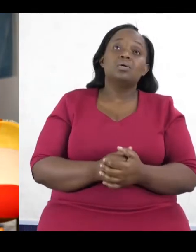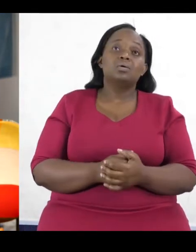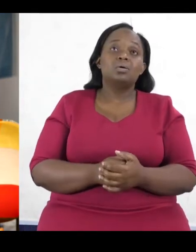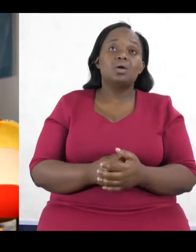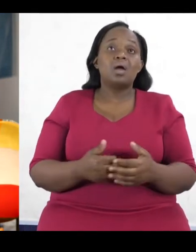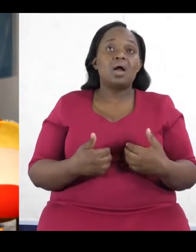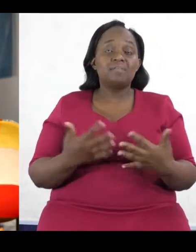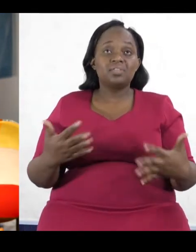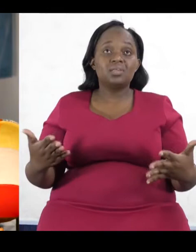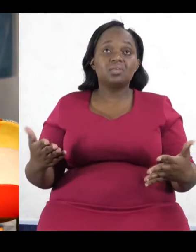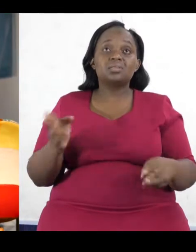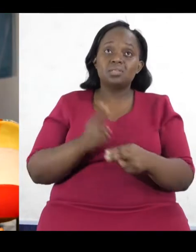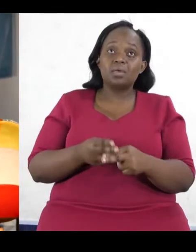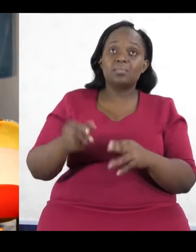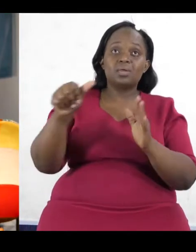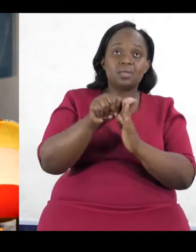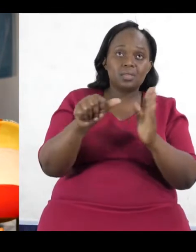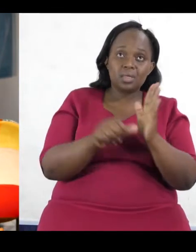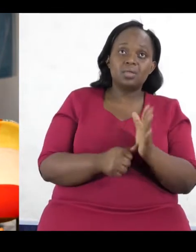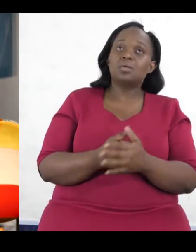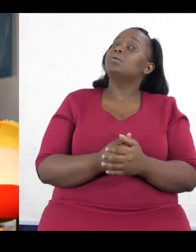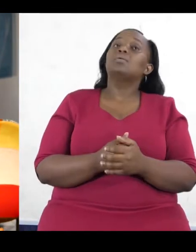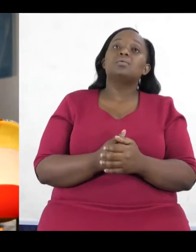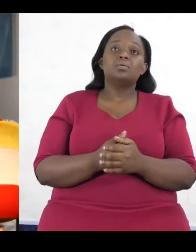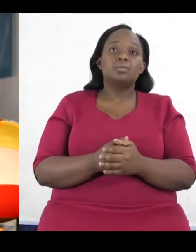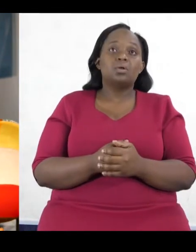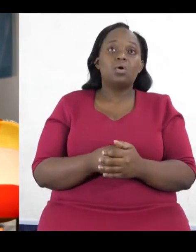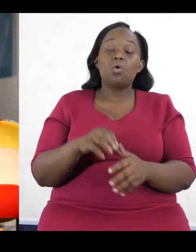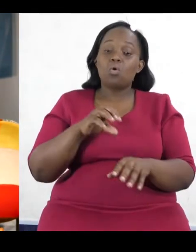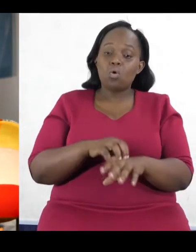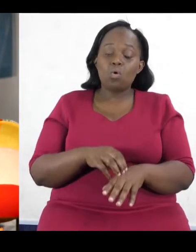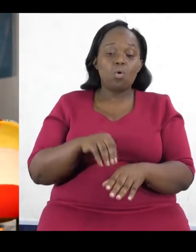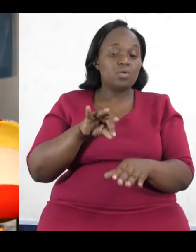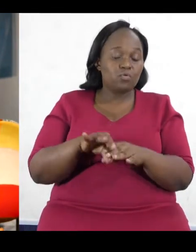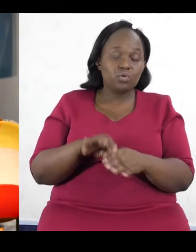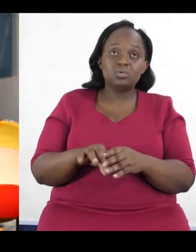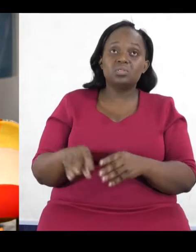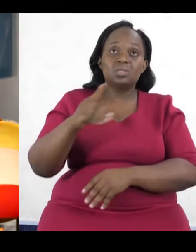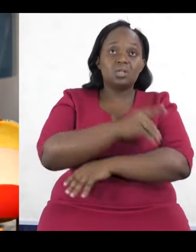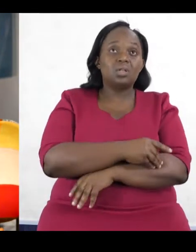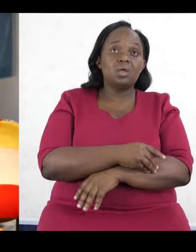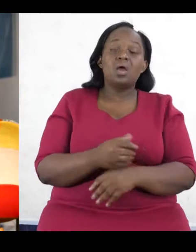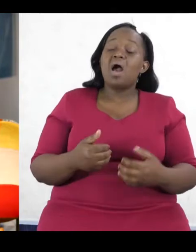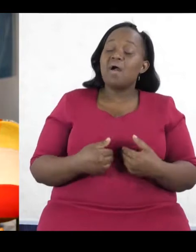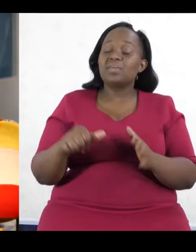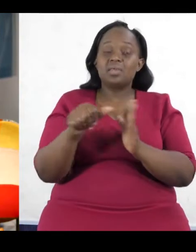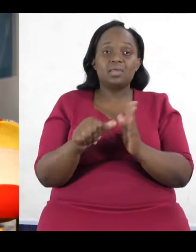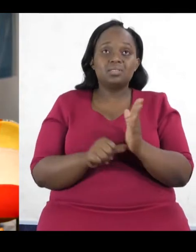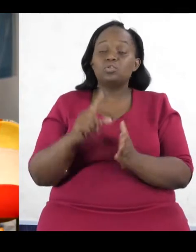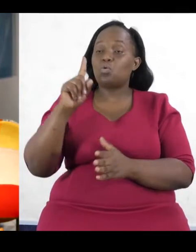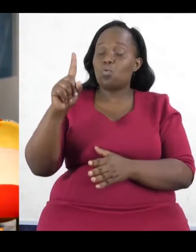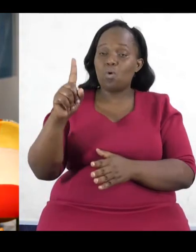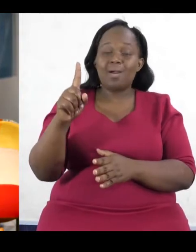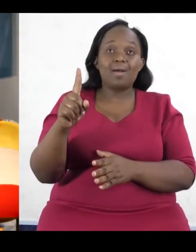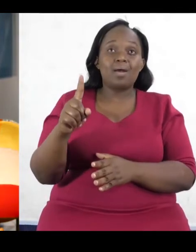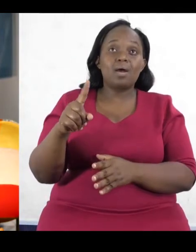election day. And literally having an agent in one polling station costs you money. So what about the 4,000 polling